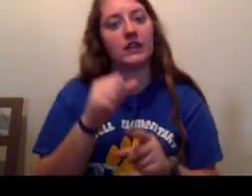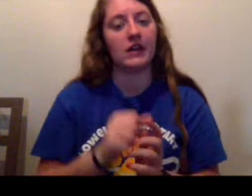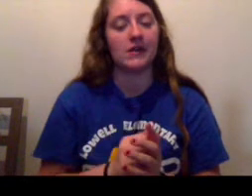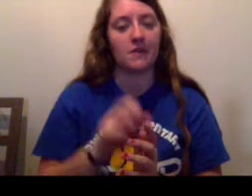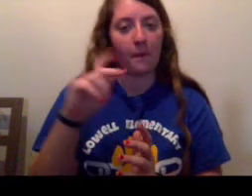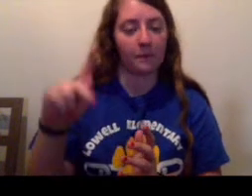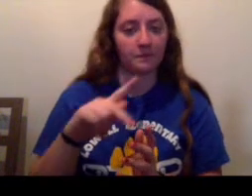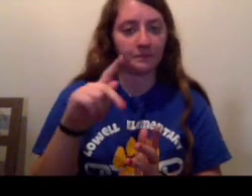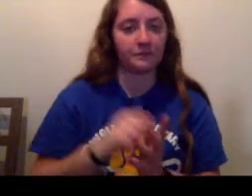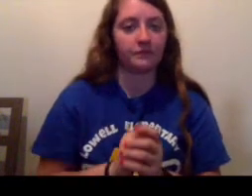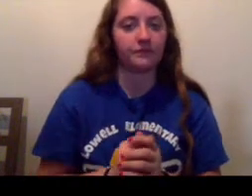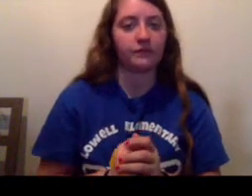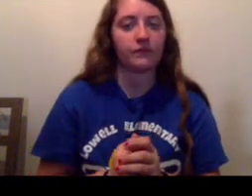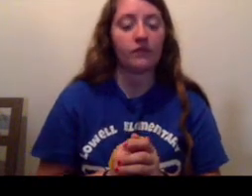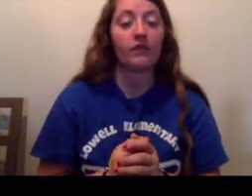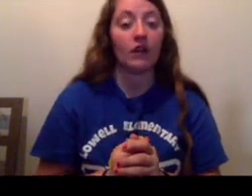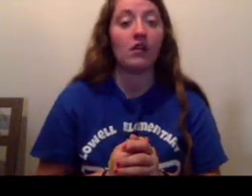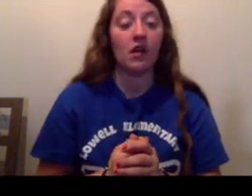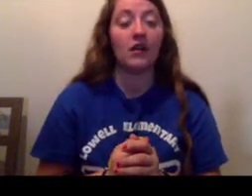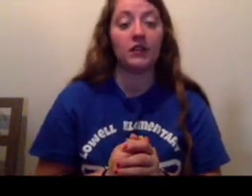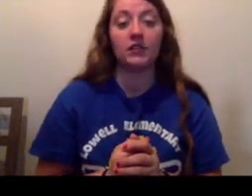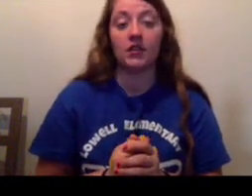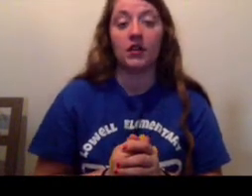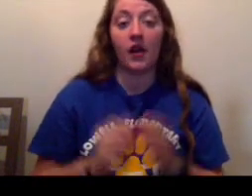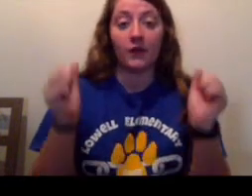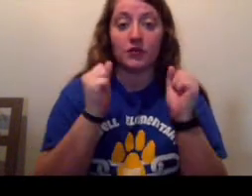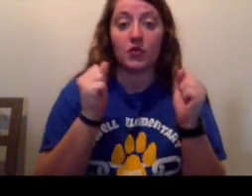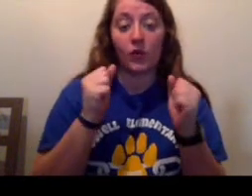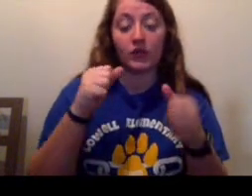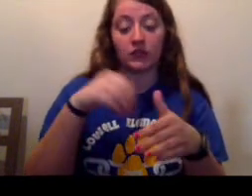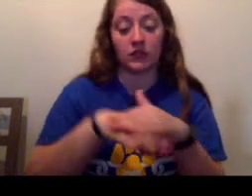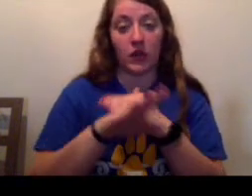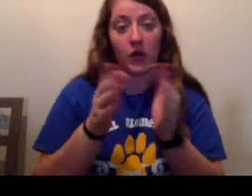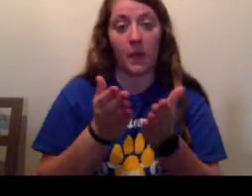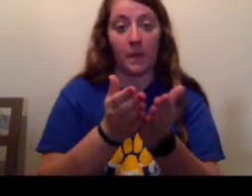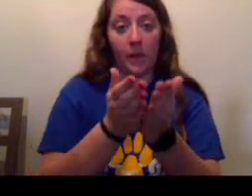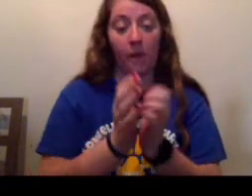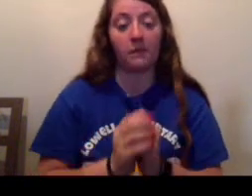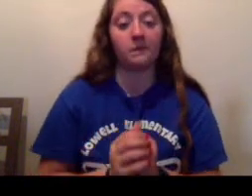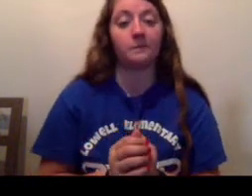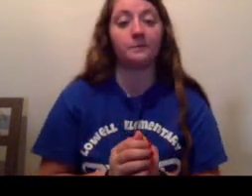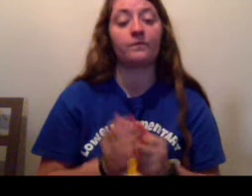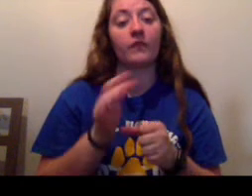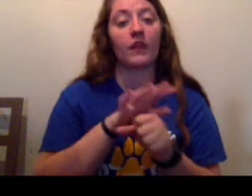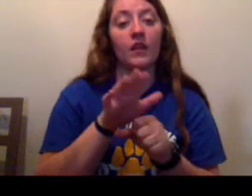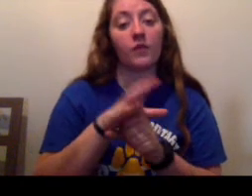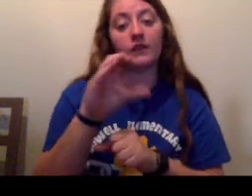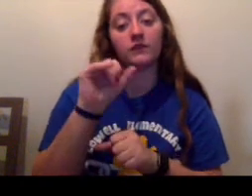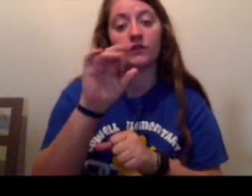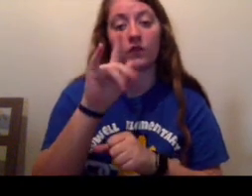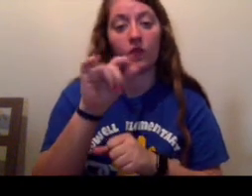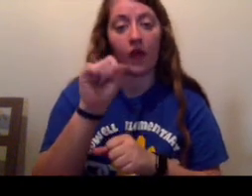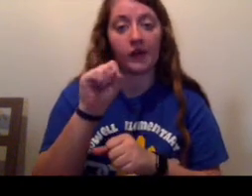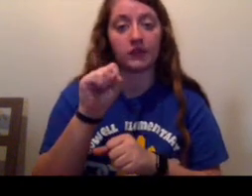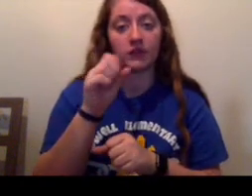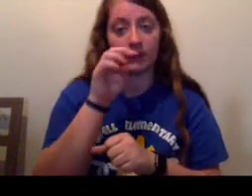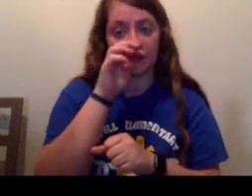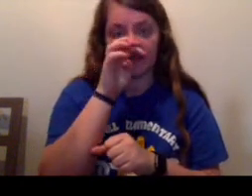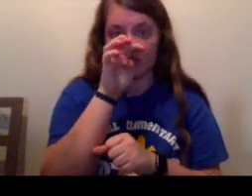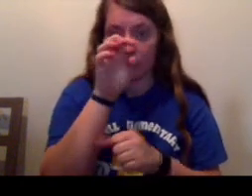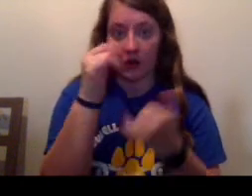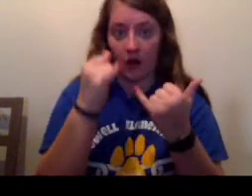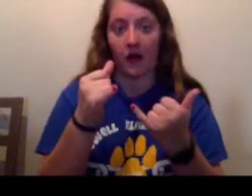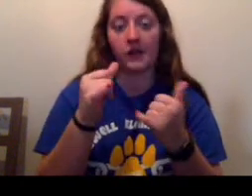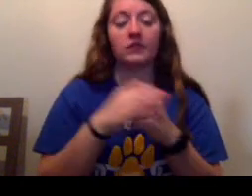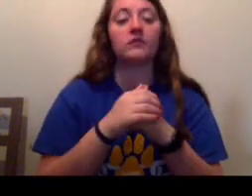It was cooler under the boat, which was half buried in the dirt. There were enough cracks and holes in the bottom of the boat, now the